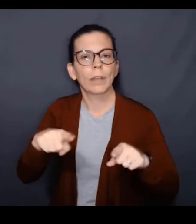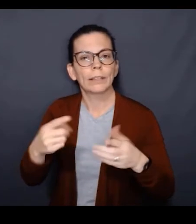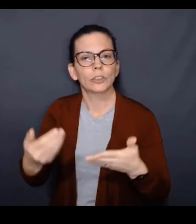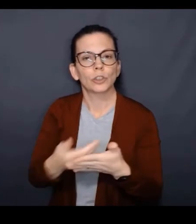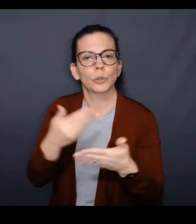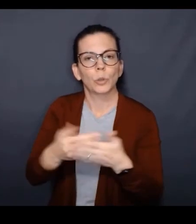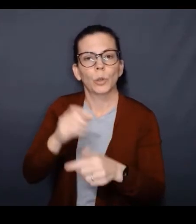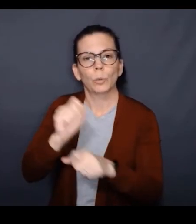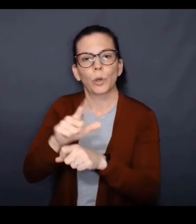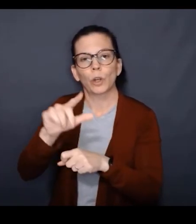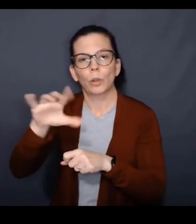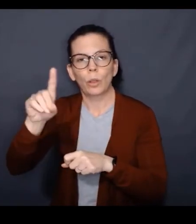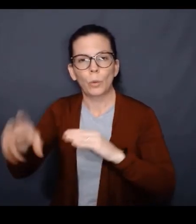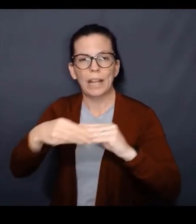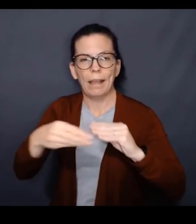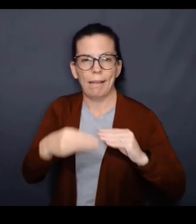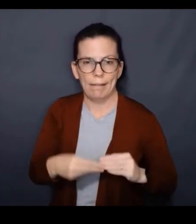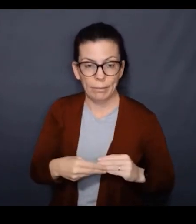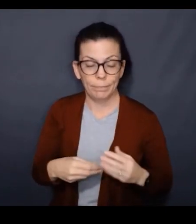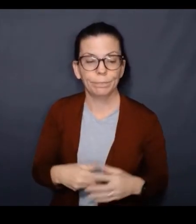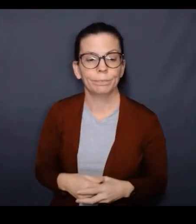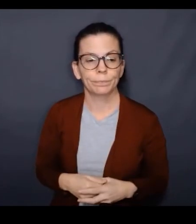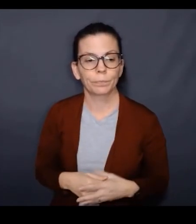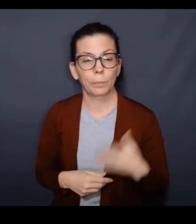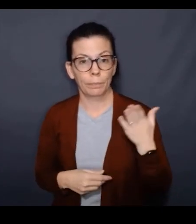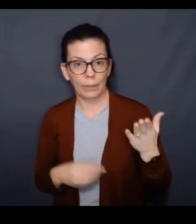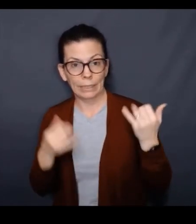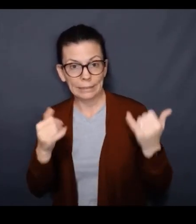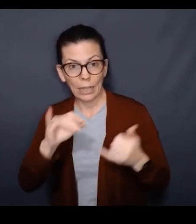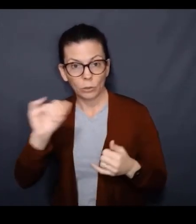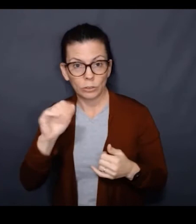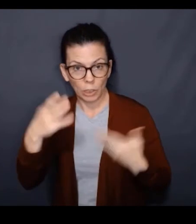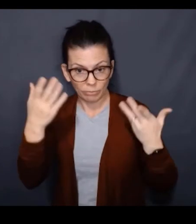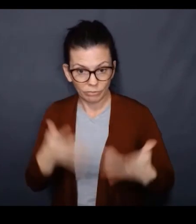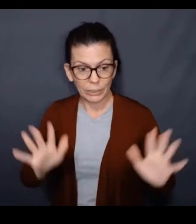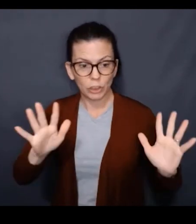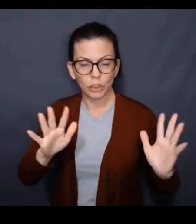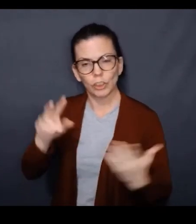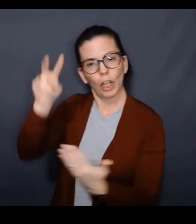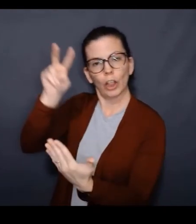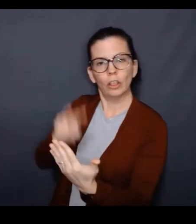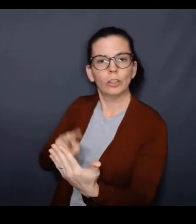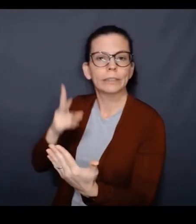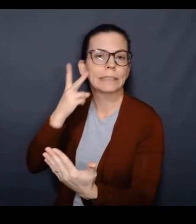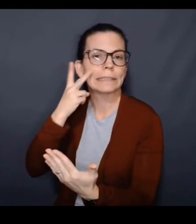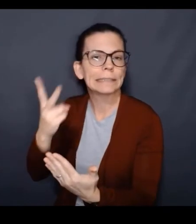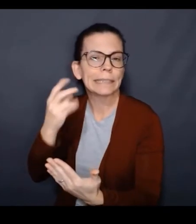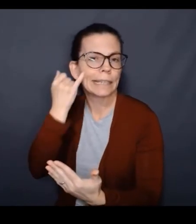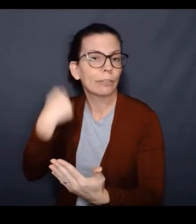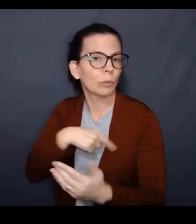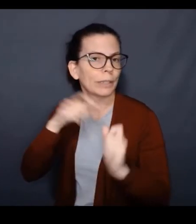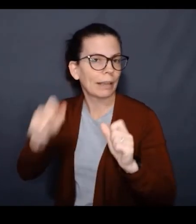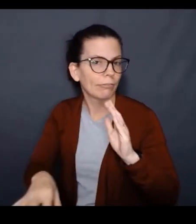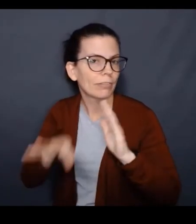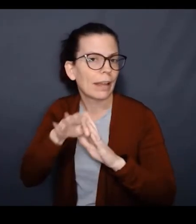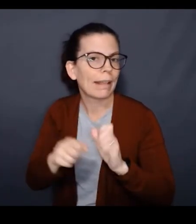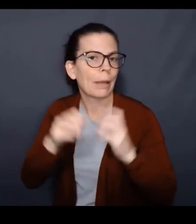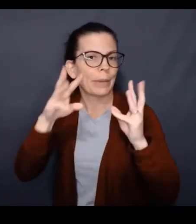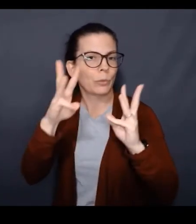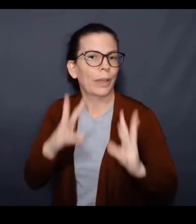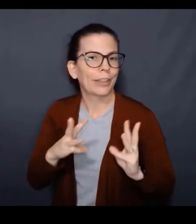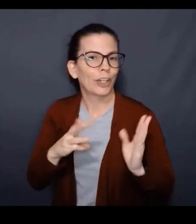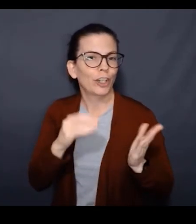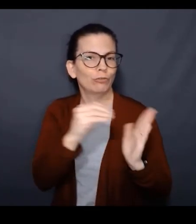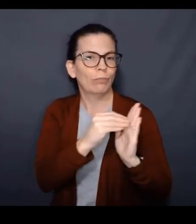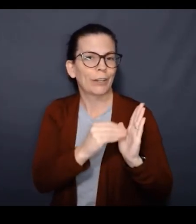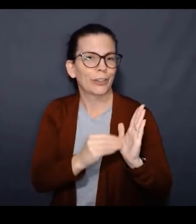up during the course of the job, as new workloads were being added. So now that the job is finished, let's take